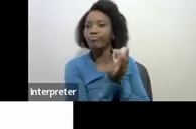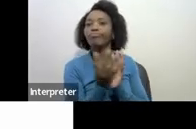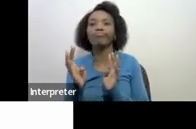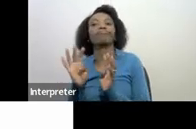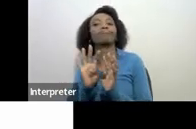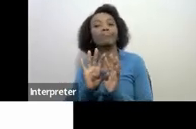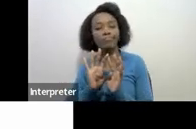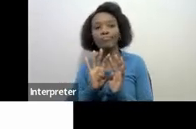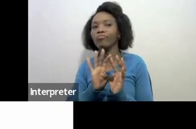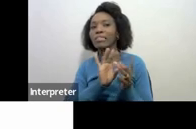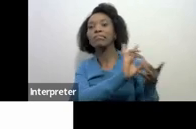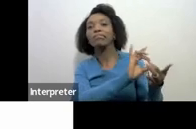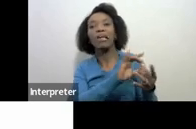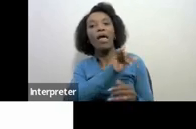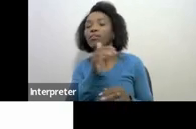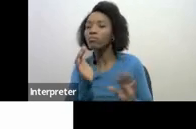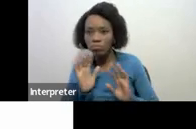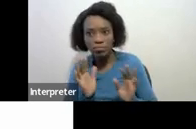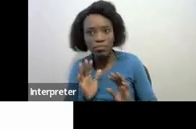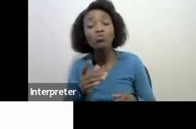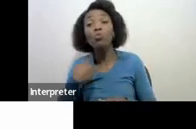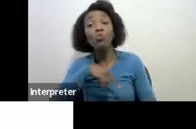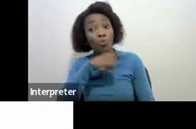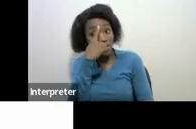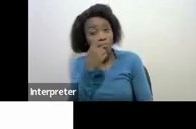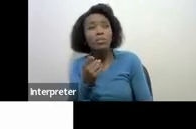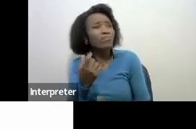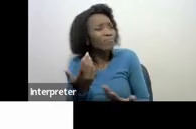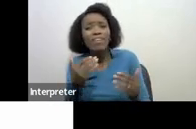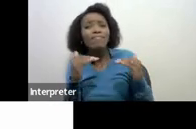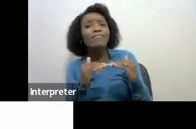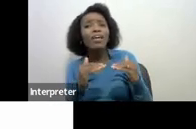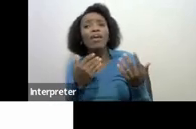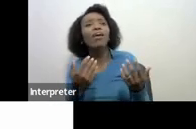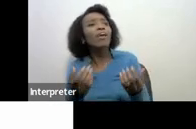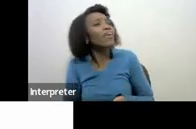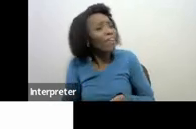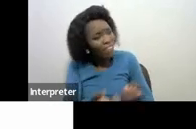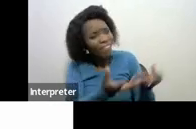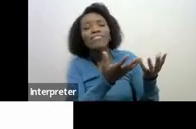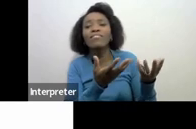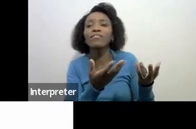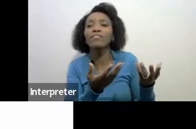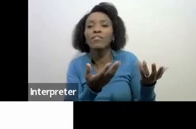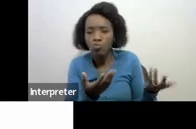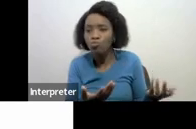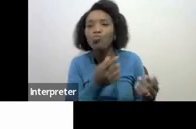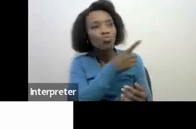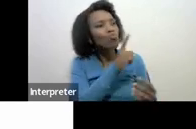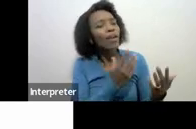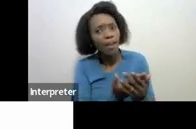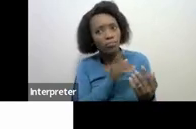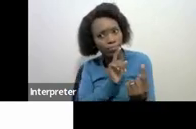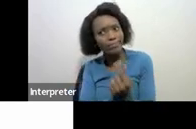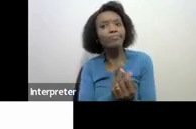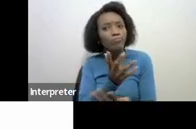believe that it is a fair deal to you as a taxpayer out there to know that you are engaging SARS VDP knowing